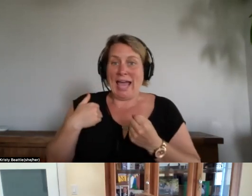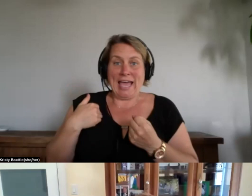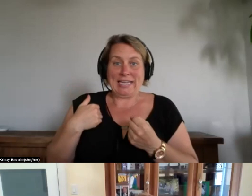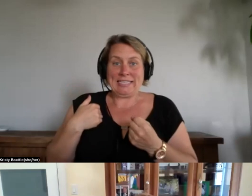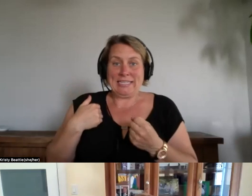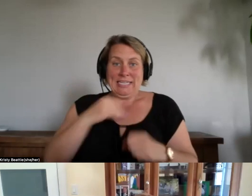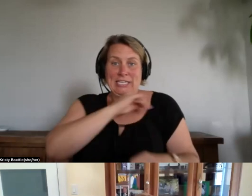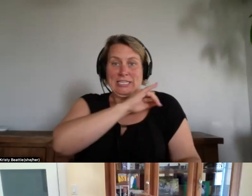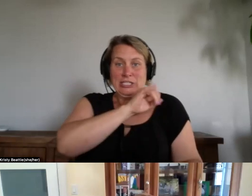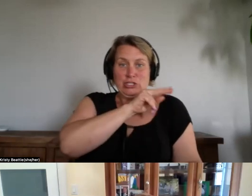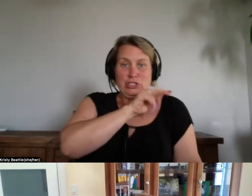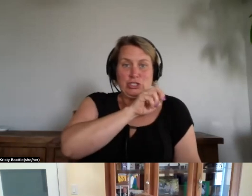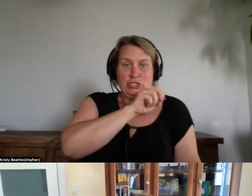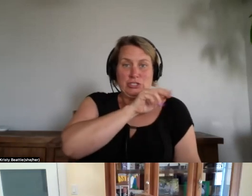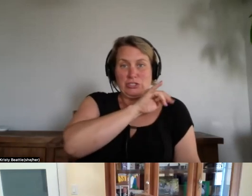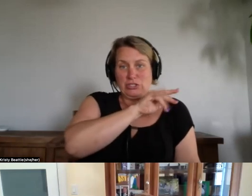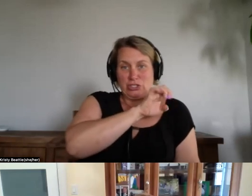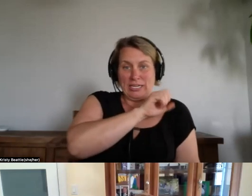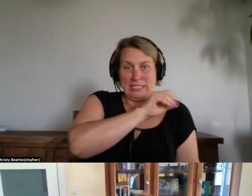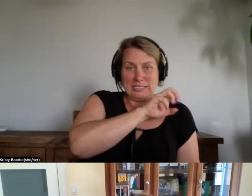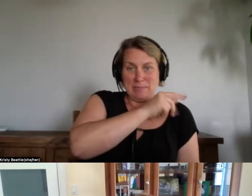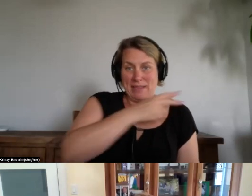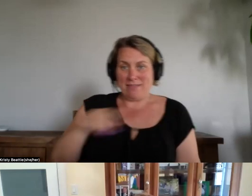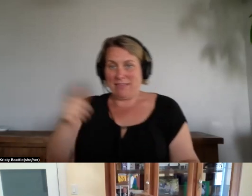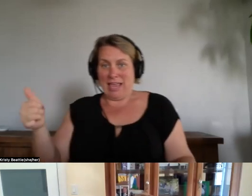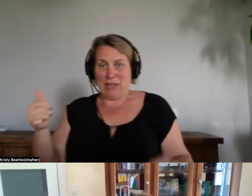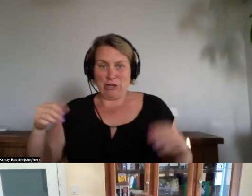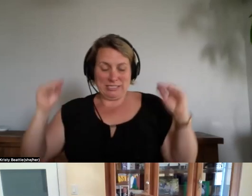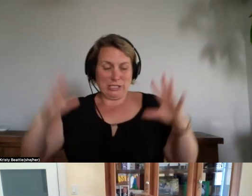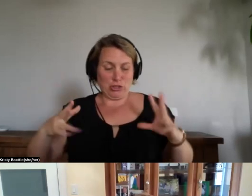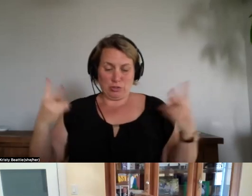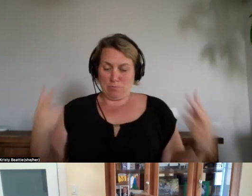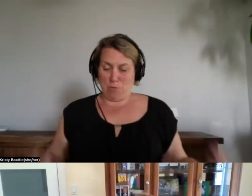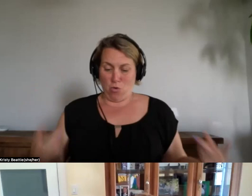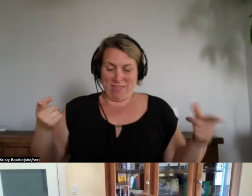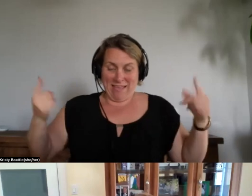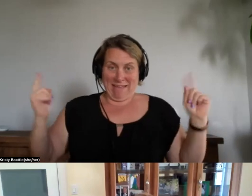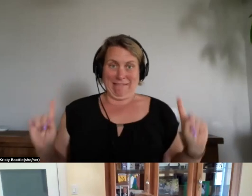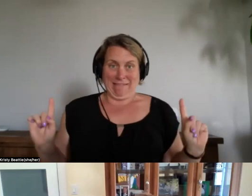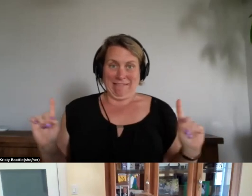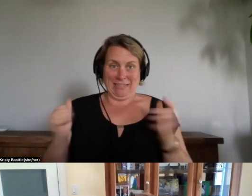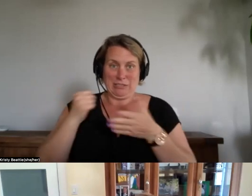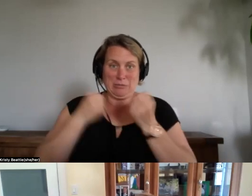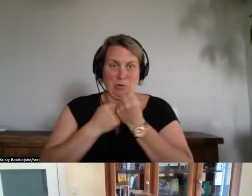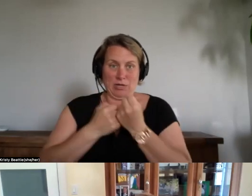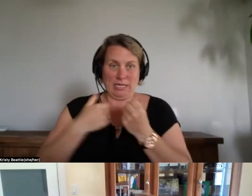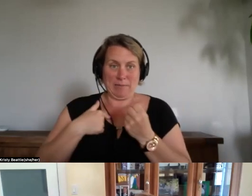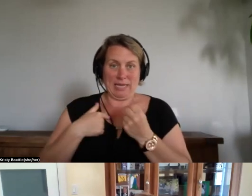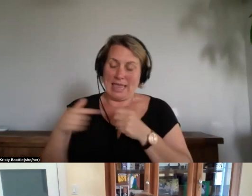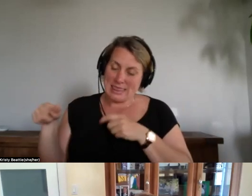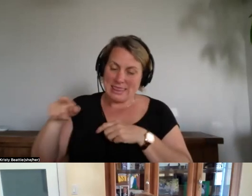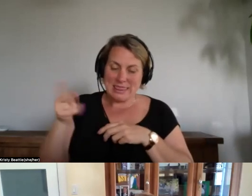me into really into ancestral law so um what i haven't got to where i am by myself